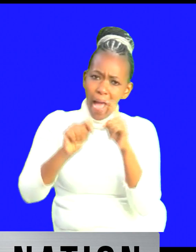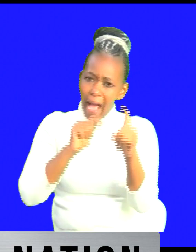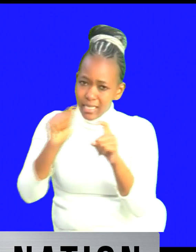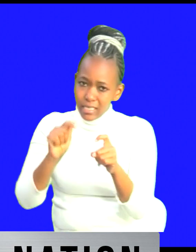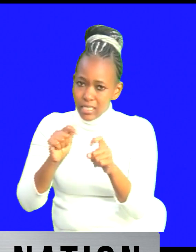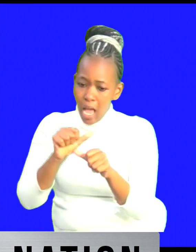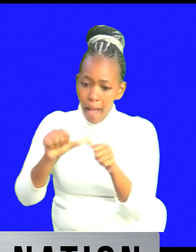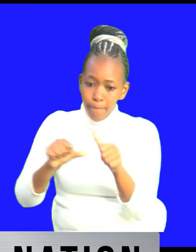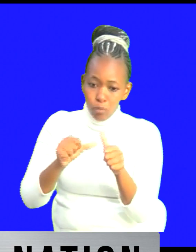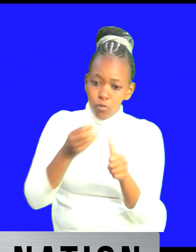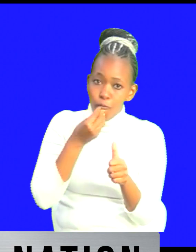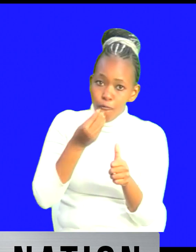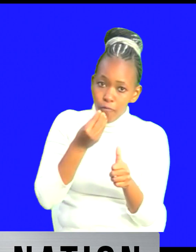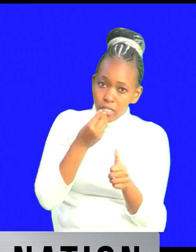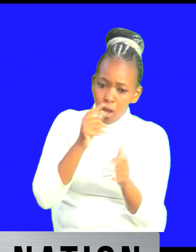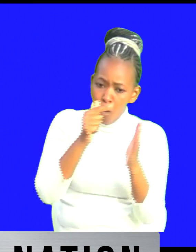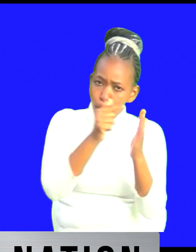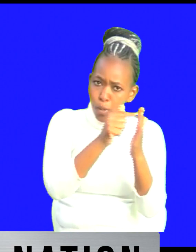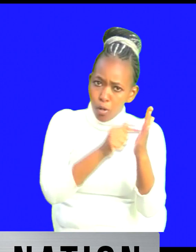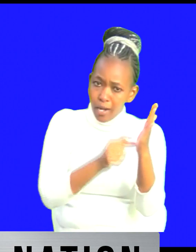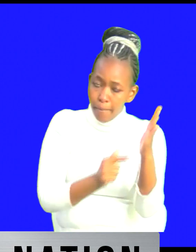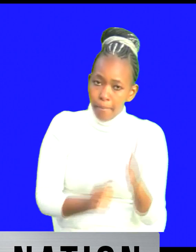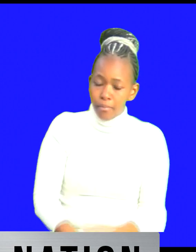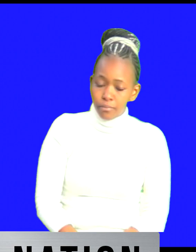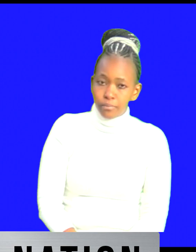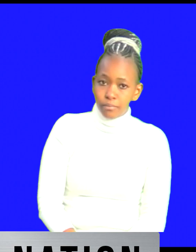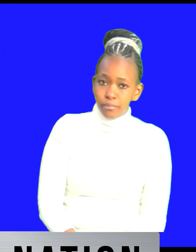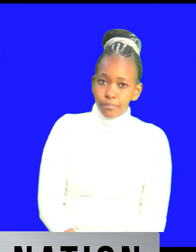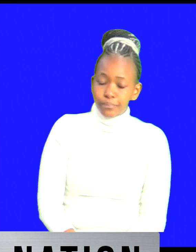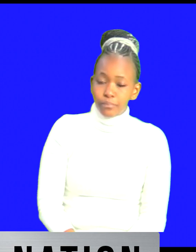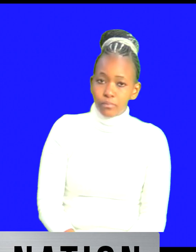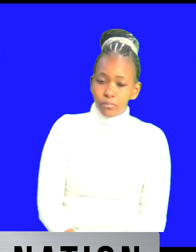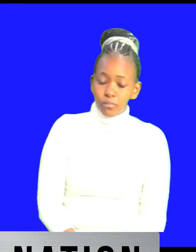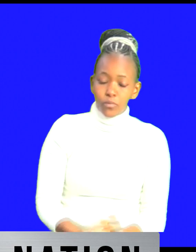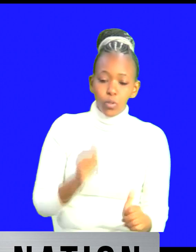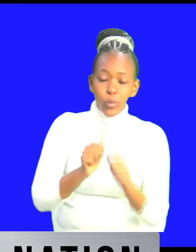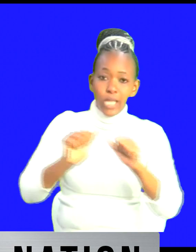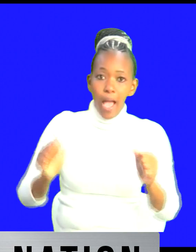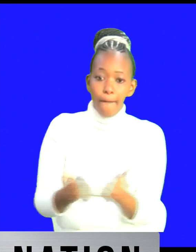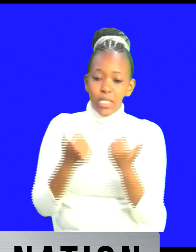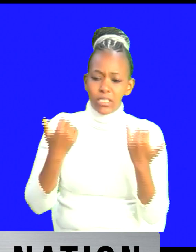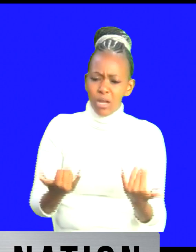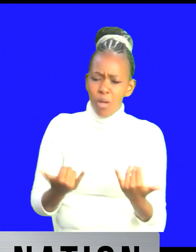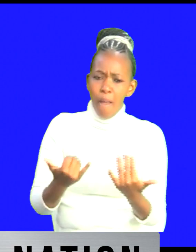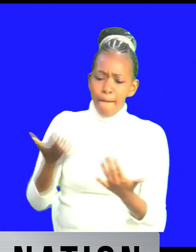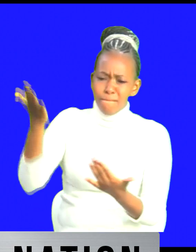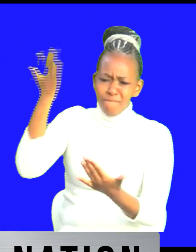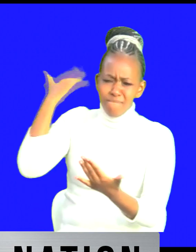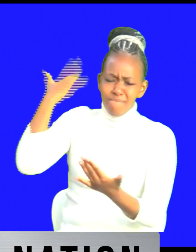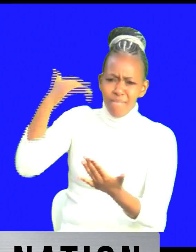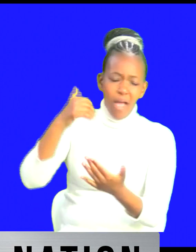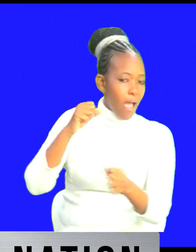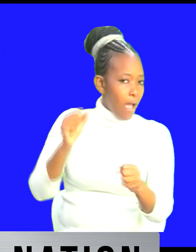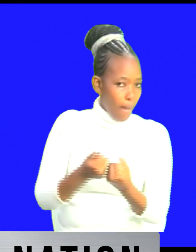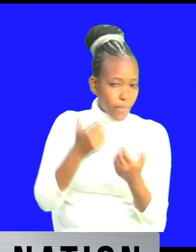the the feeding uh regime that is is is uh happening now this is something that used to happen a long time